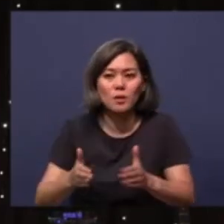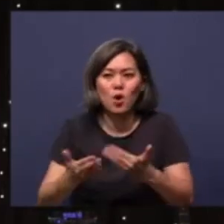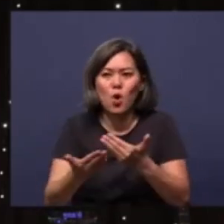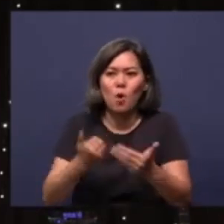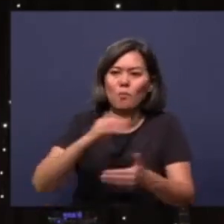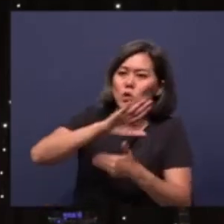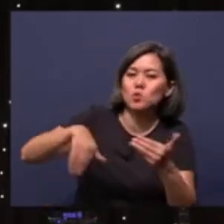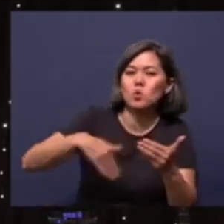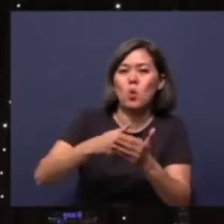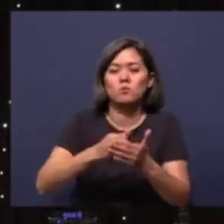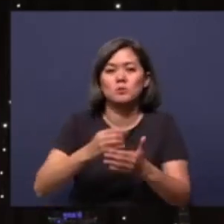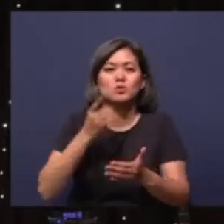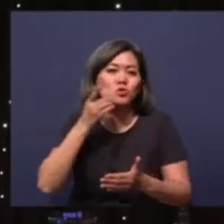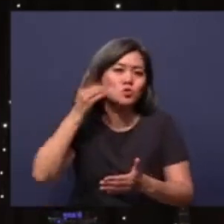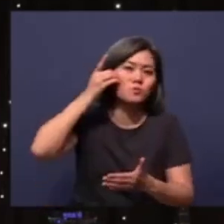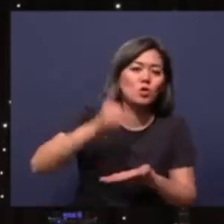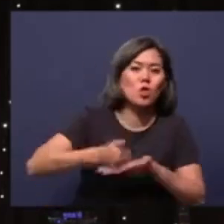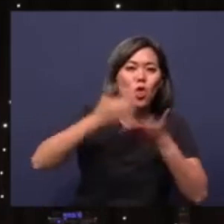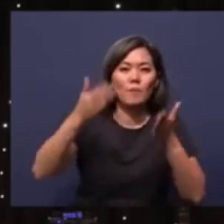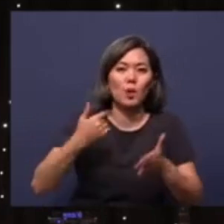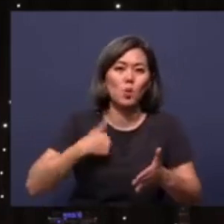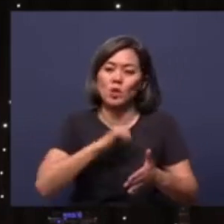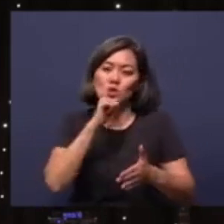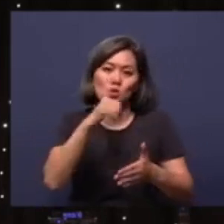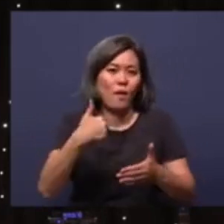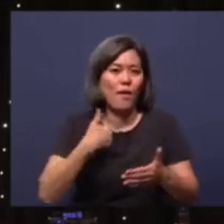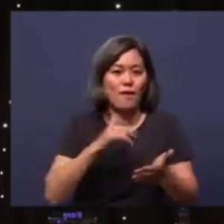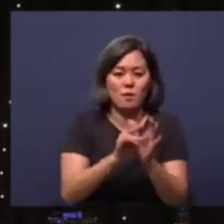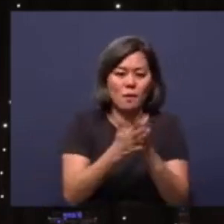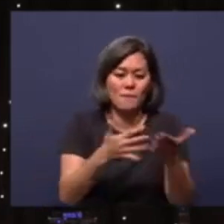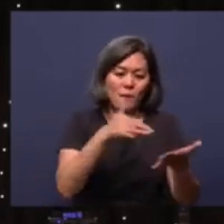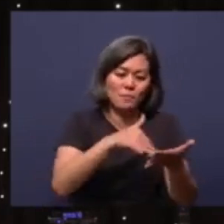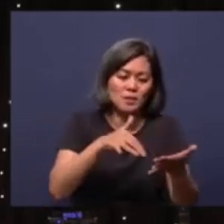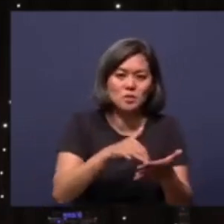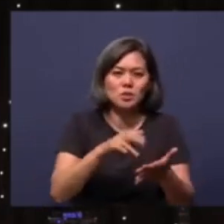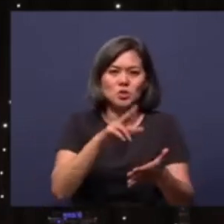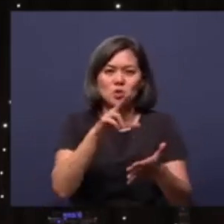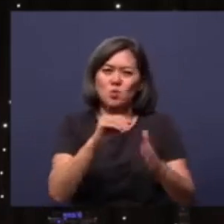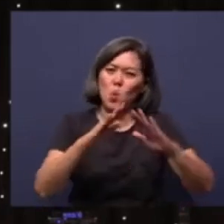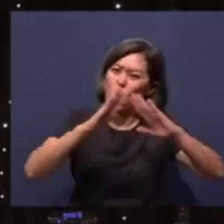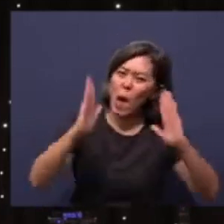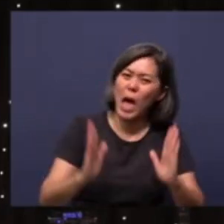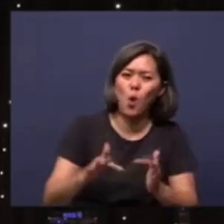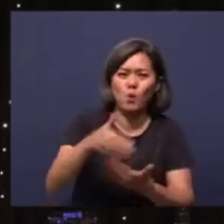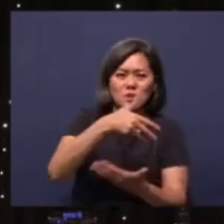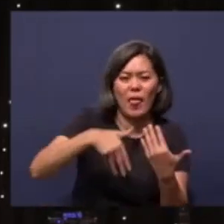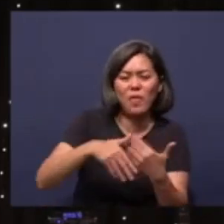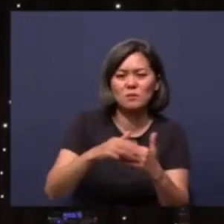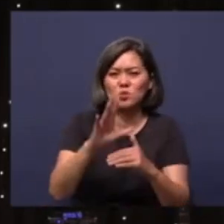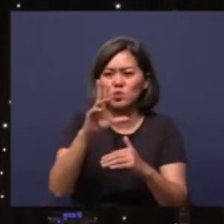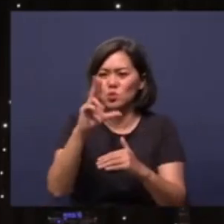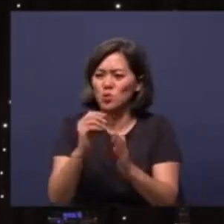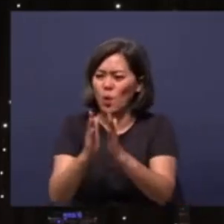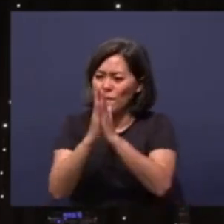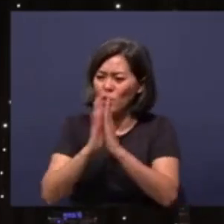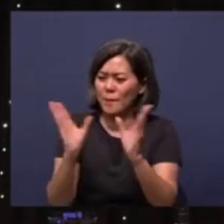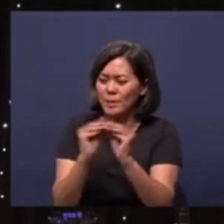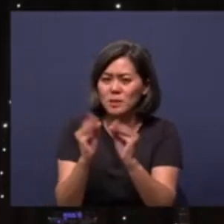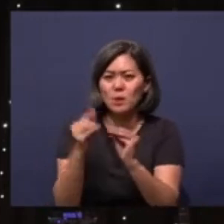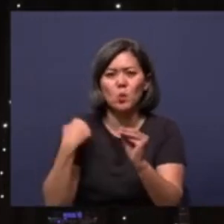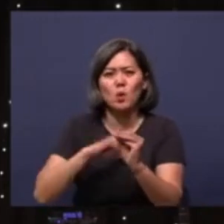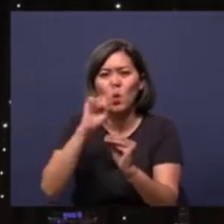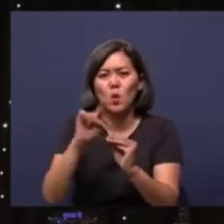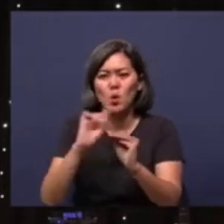all are domestic helpers, so we do not have Bible studies, no house fellowship, no prayer meetings. Only we go through the